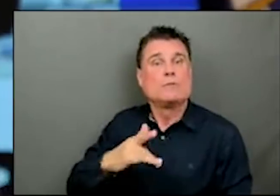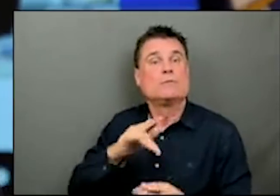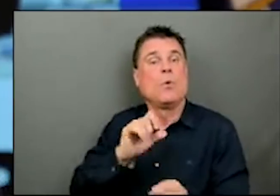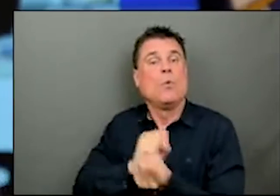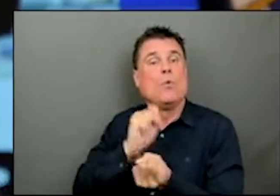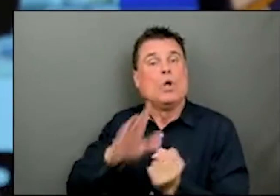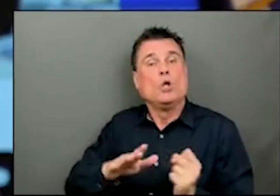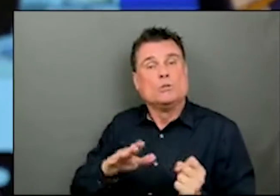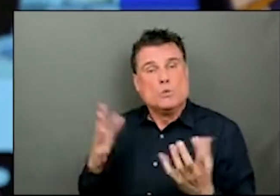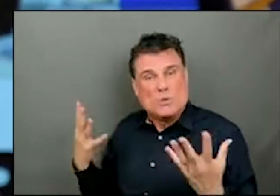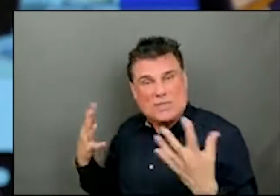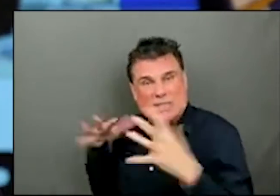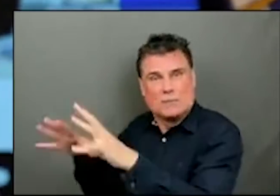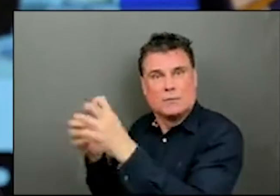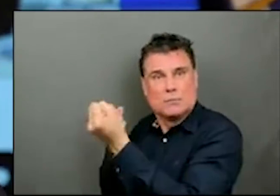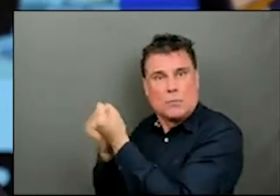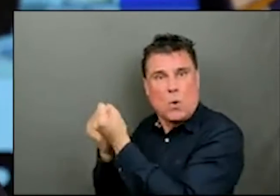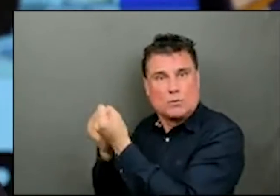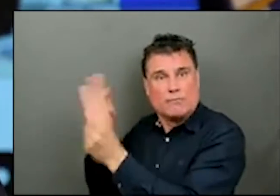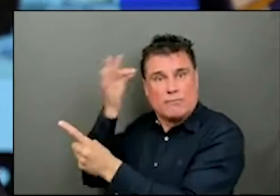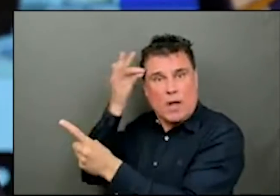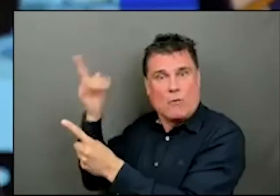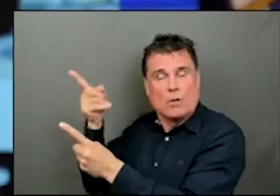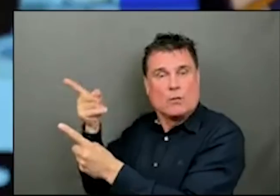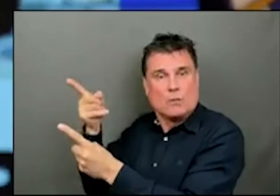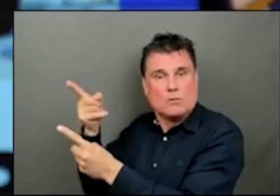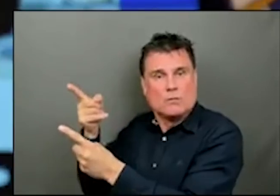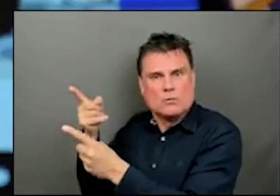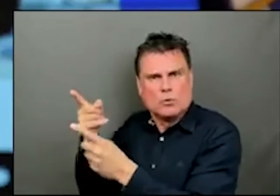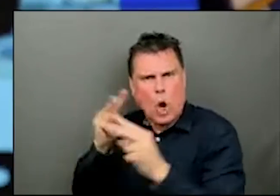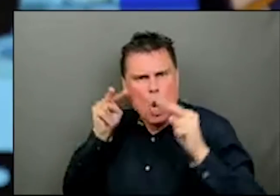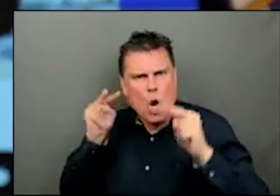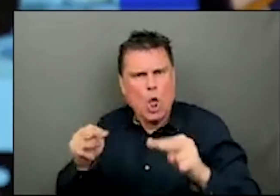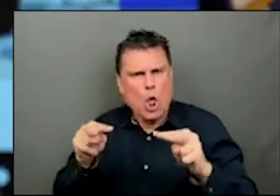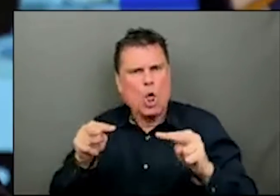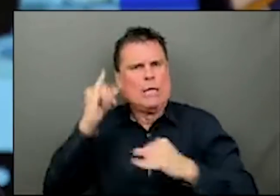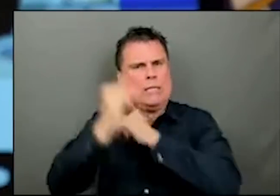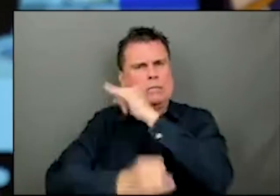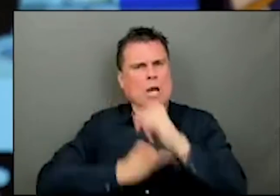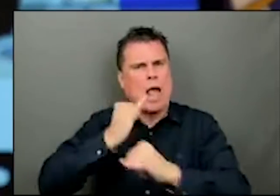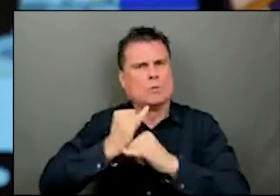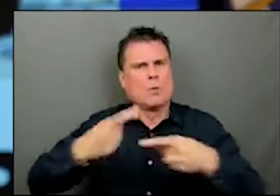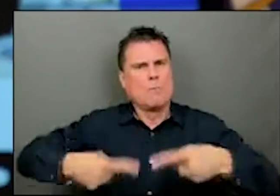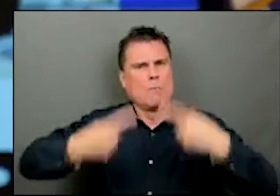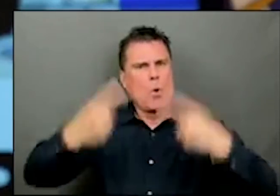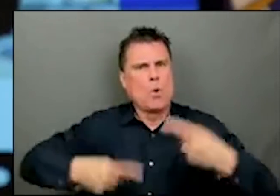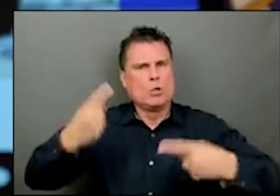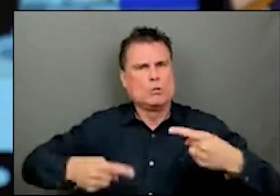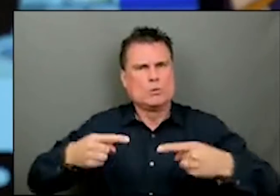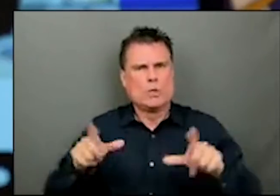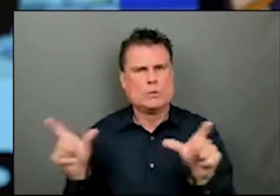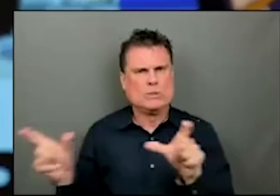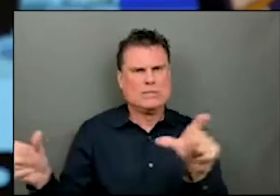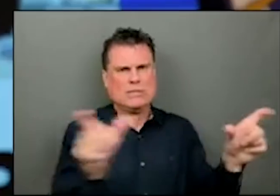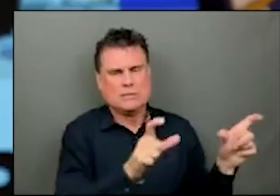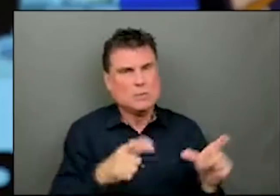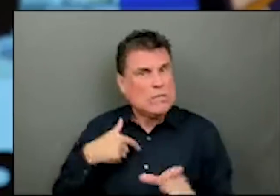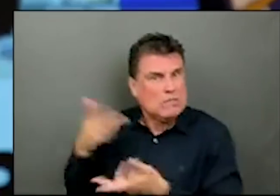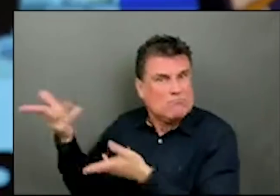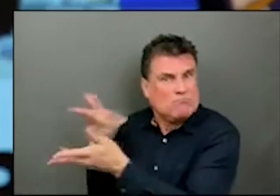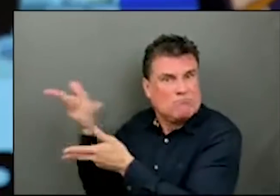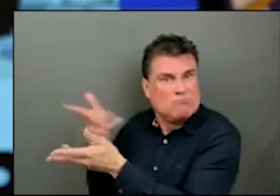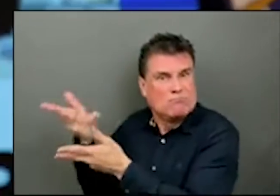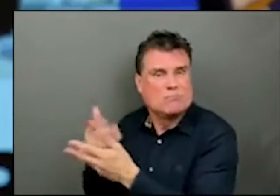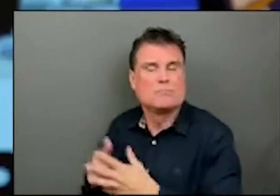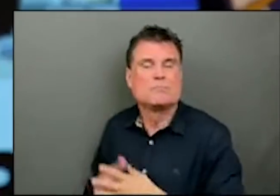get a program in place to manage and monitor our international borders. With respect to people coming from other parts of Canada, I have